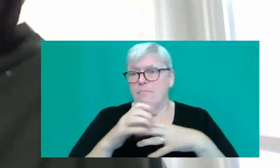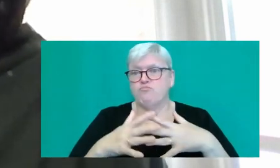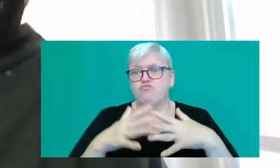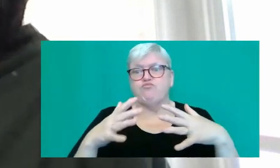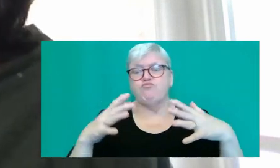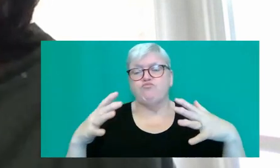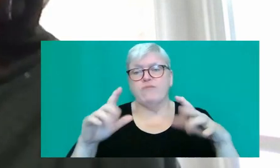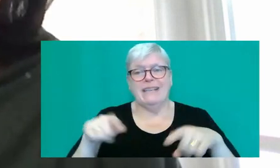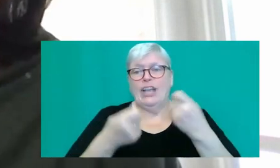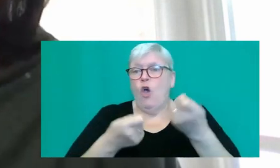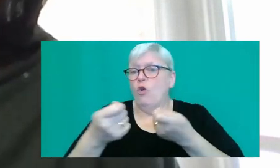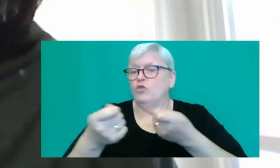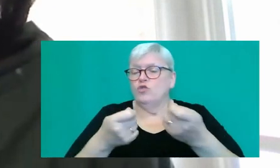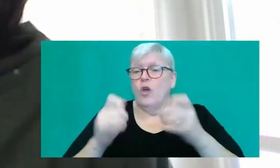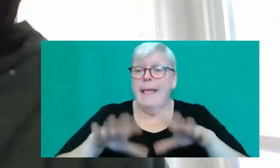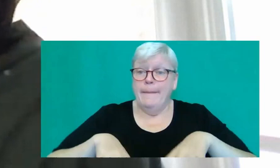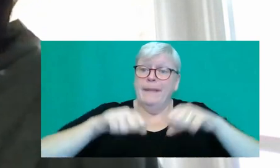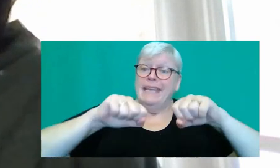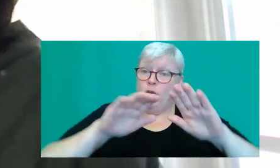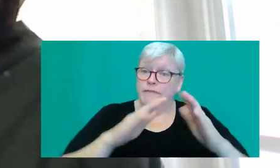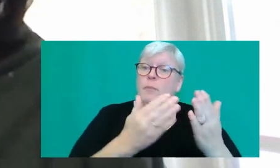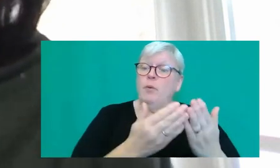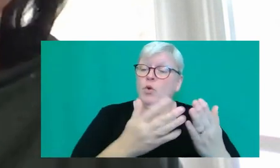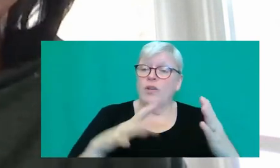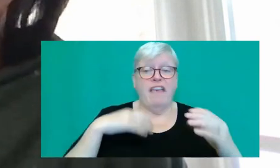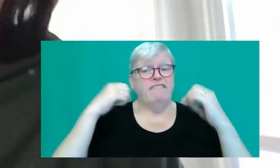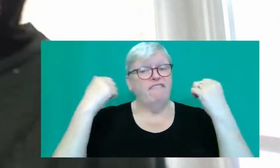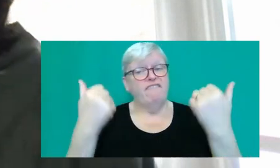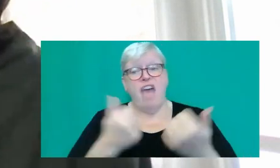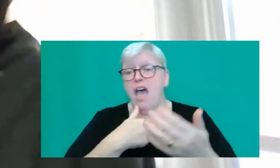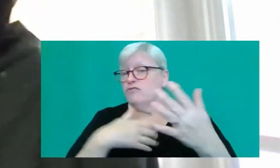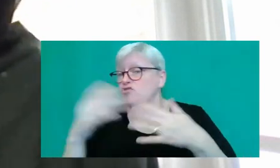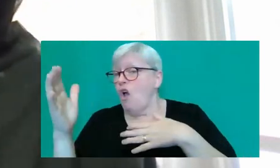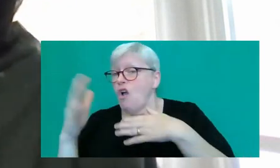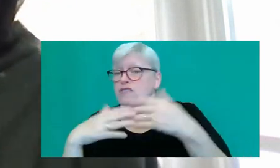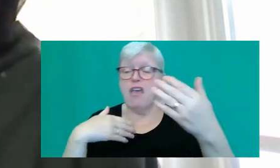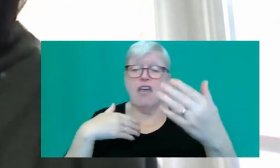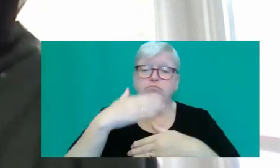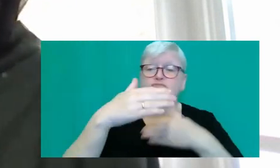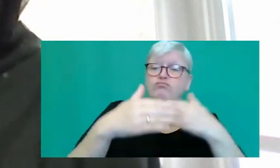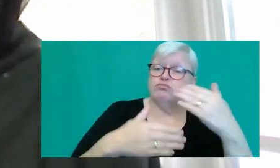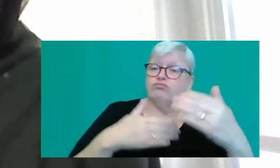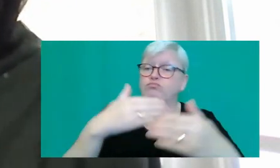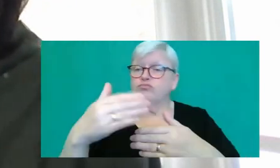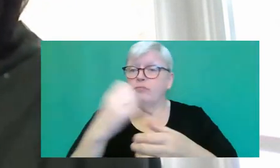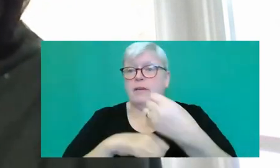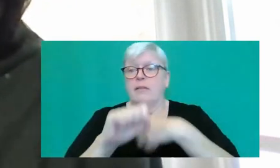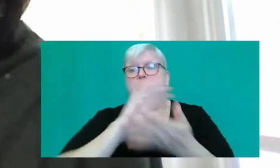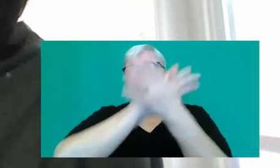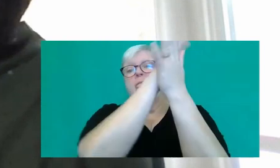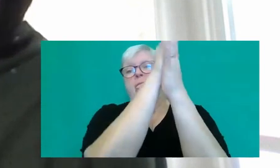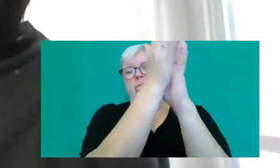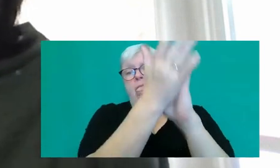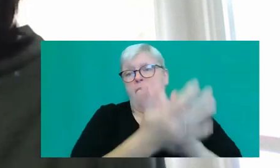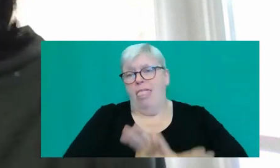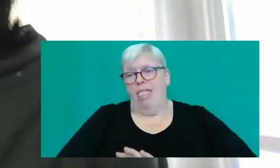control from there. So at the beginning of the book, life was pretty sorted and then everything kind of implodes and explodes all at the same time.